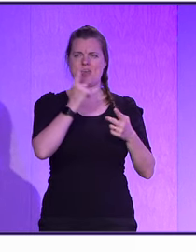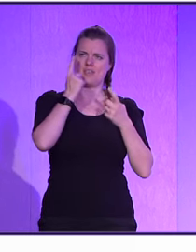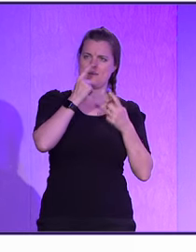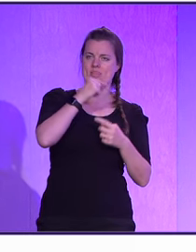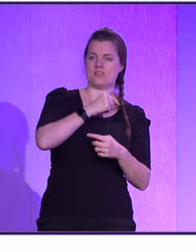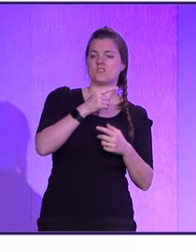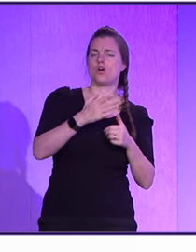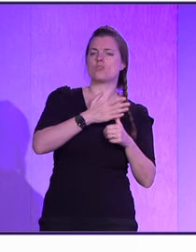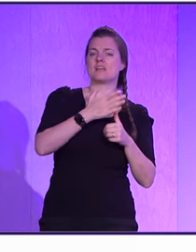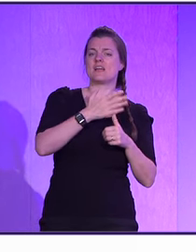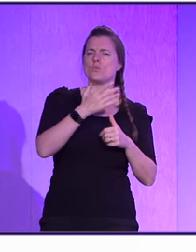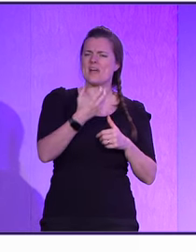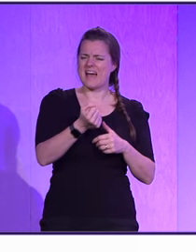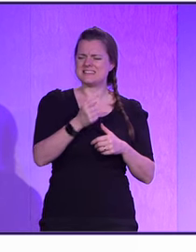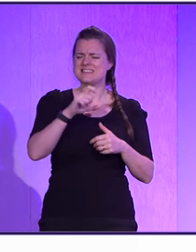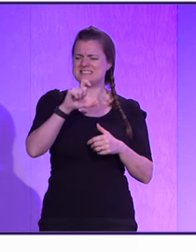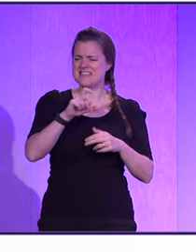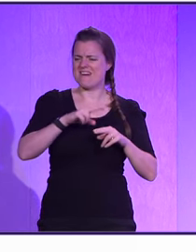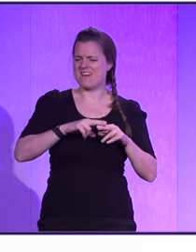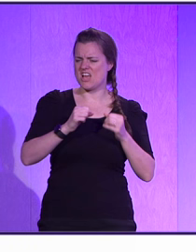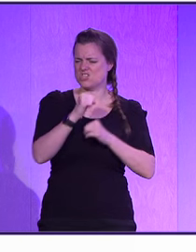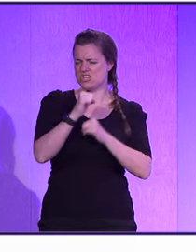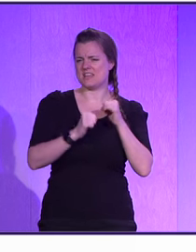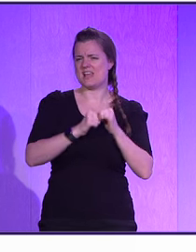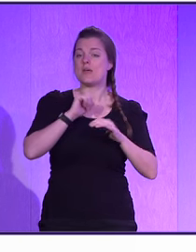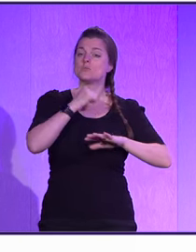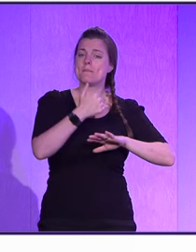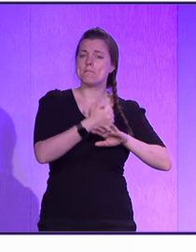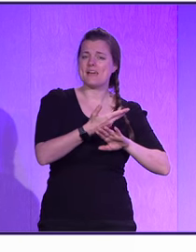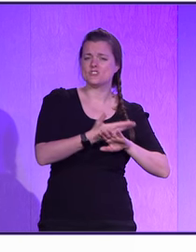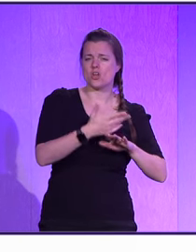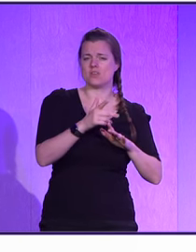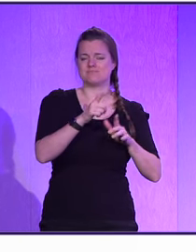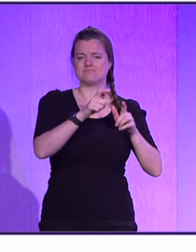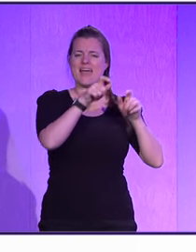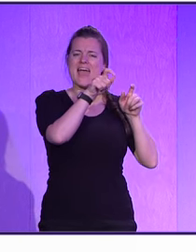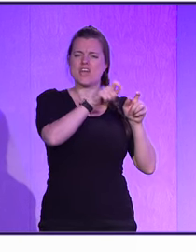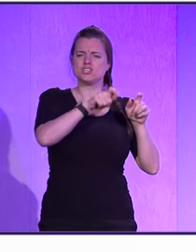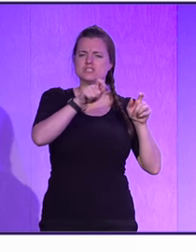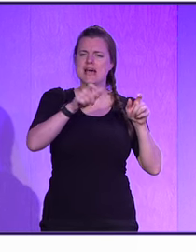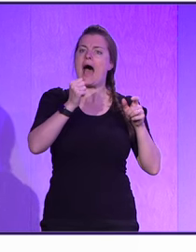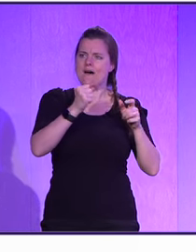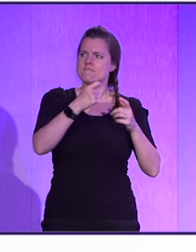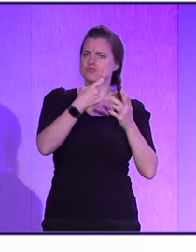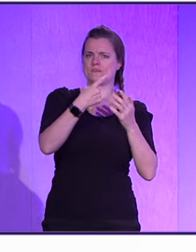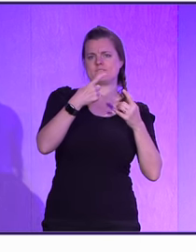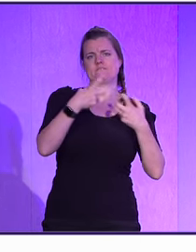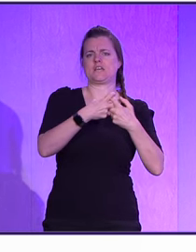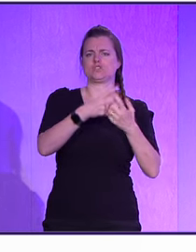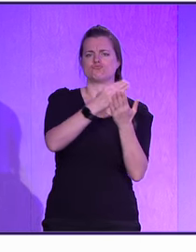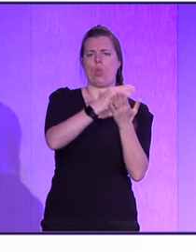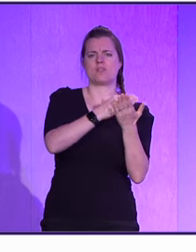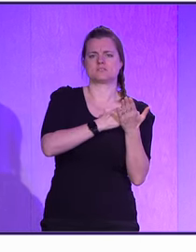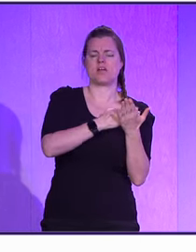initially we had something called CF Engine. And CF Engine was based on the concept of agents with a set of rules taking